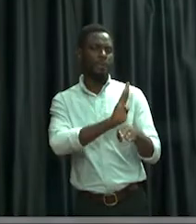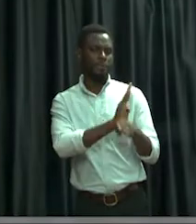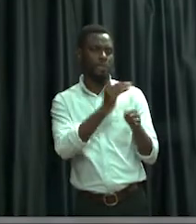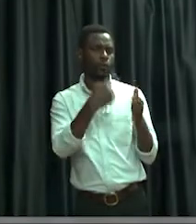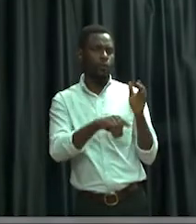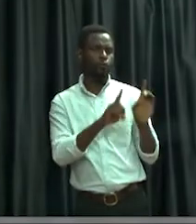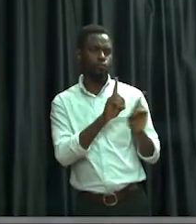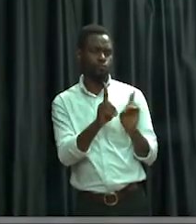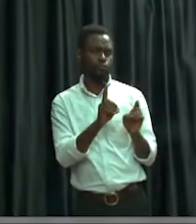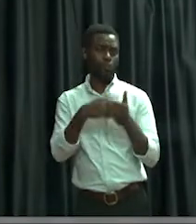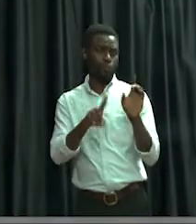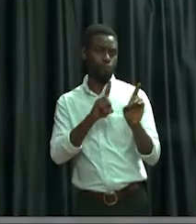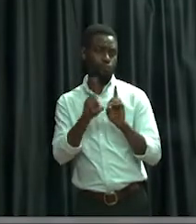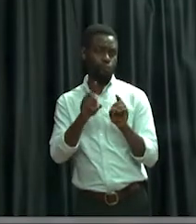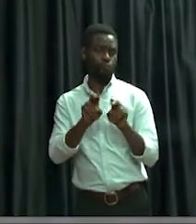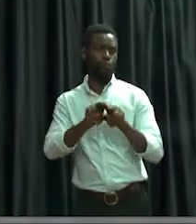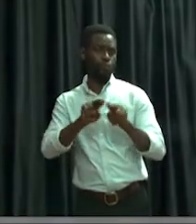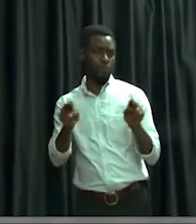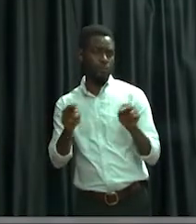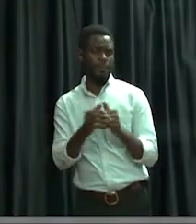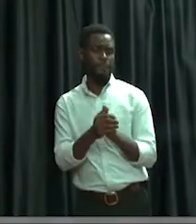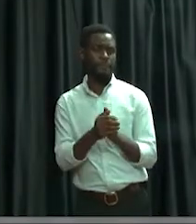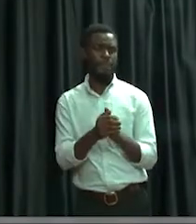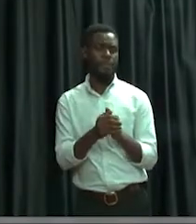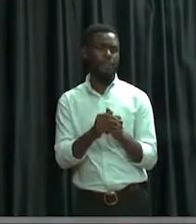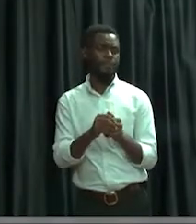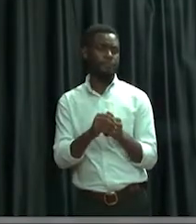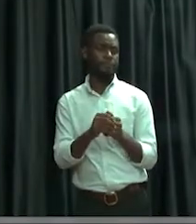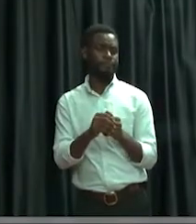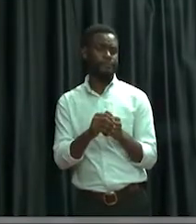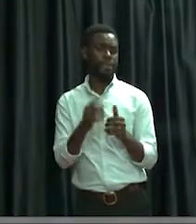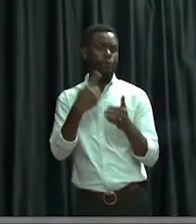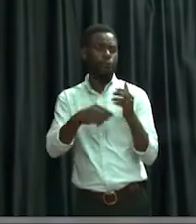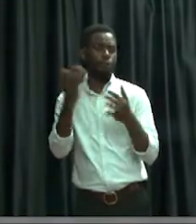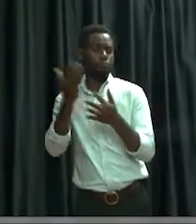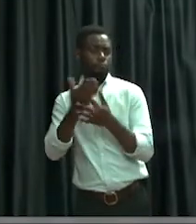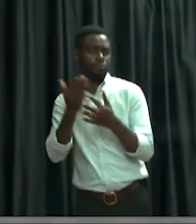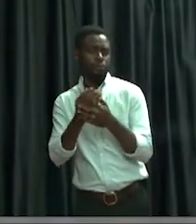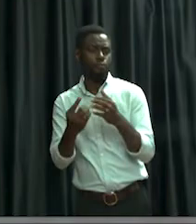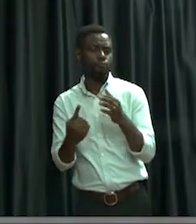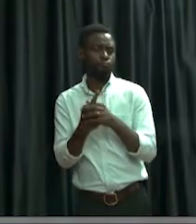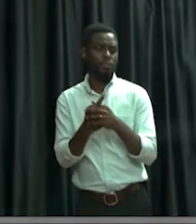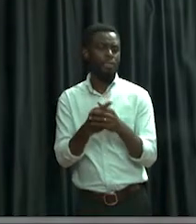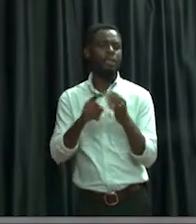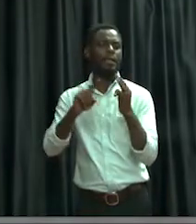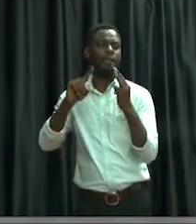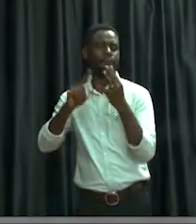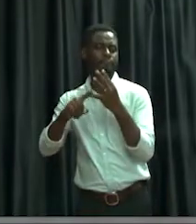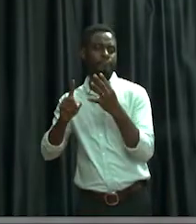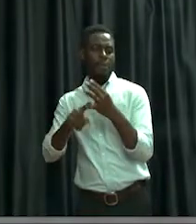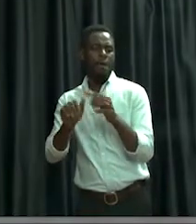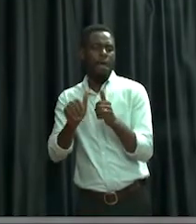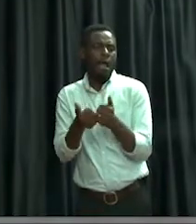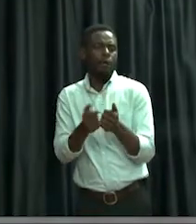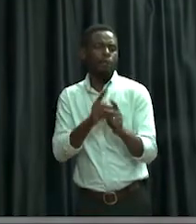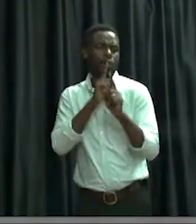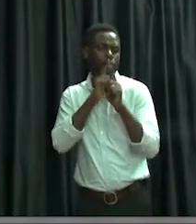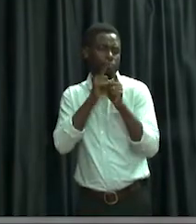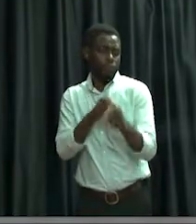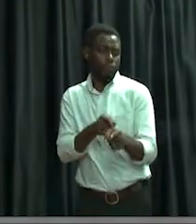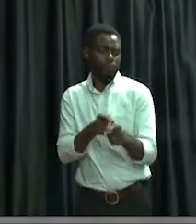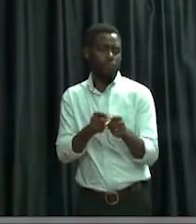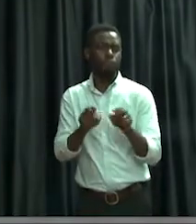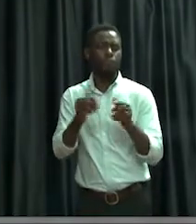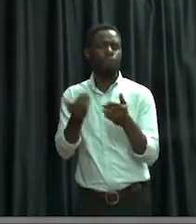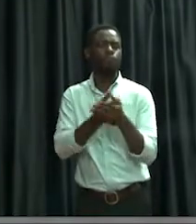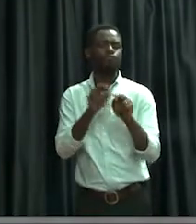Secondly, how you do business normally. Thirdly, what disruptions you are encountering. And then the fourth one, very importantly, how